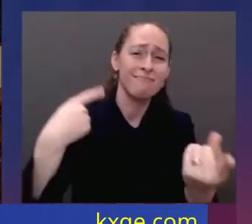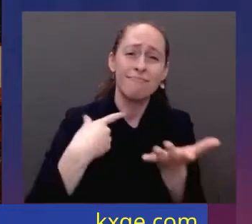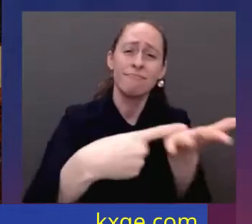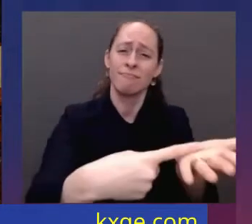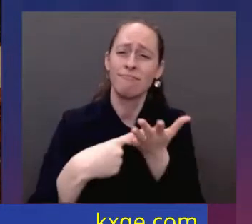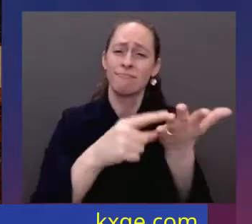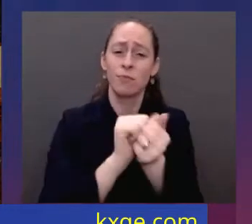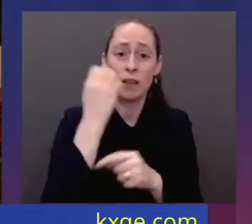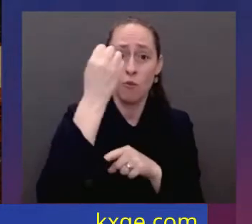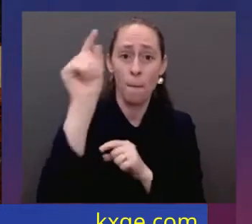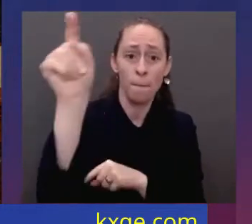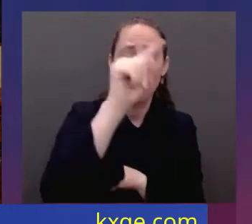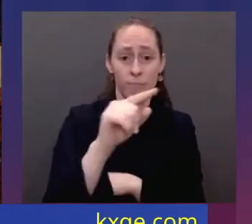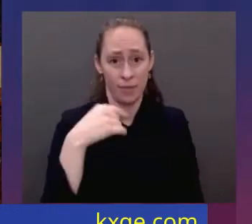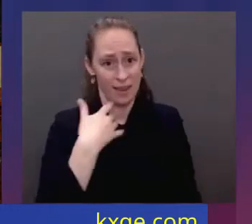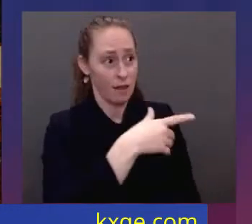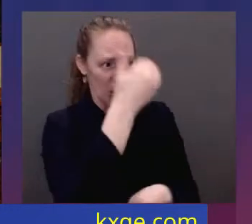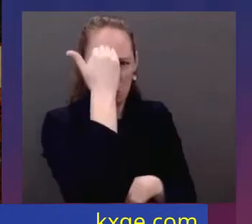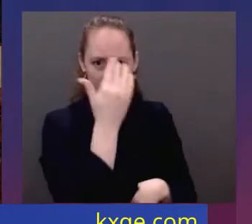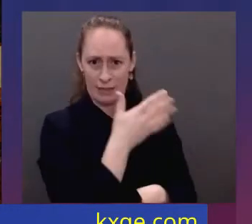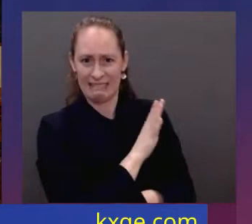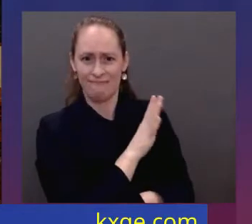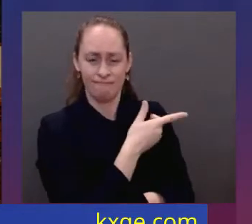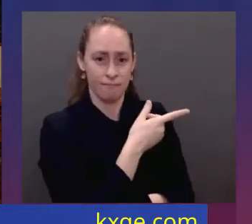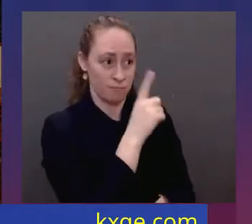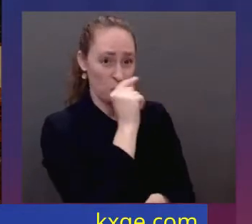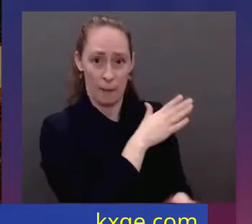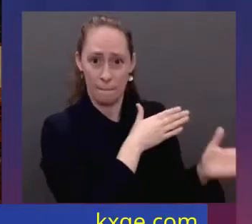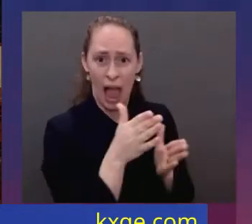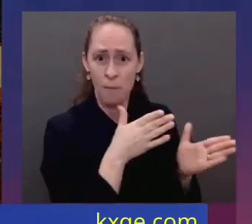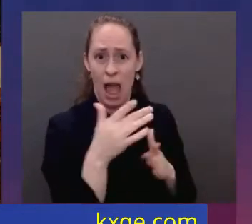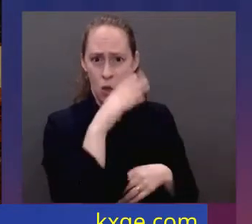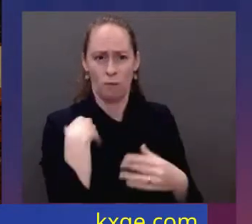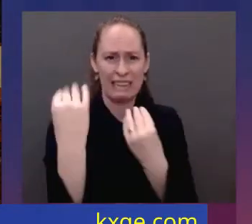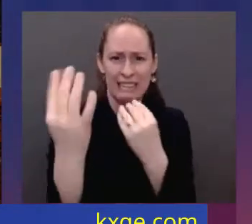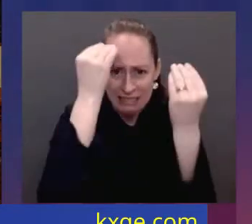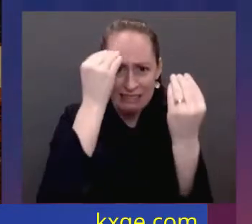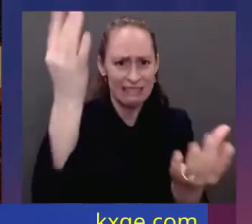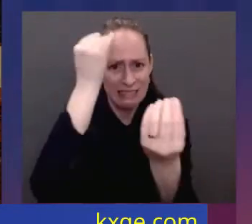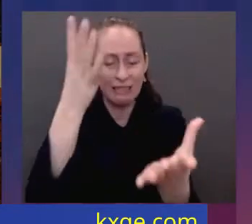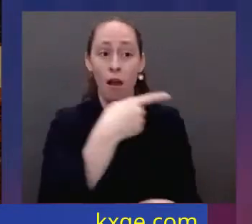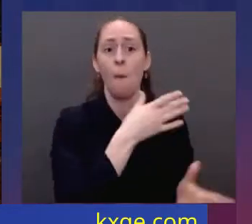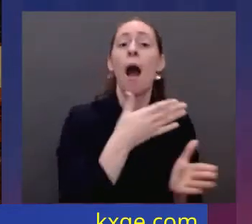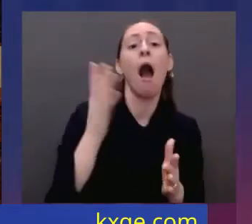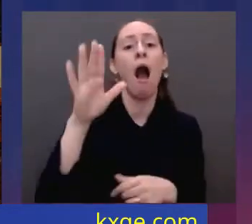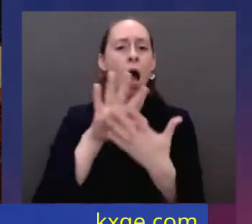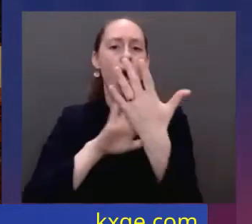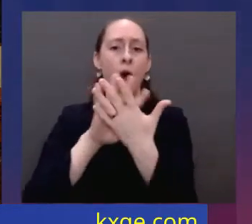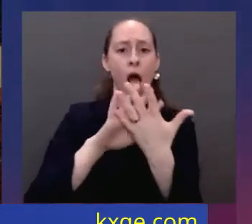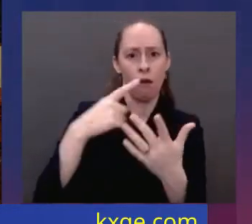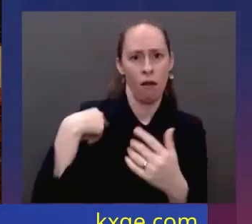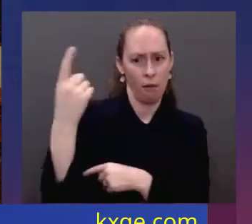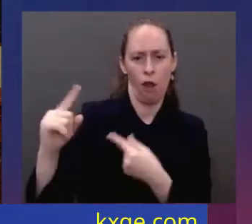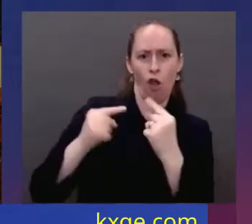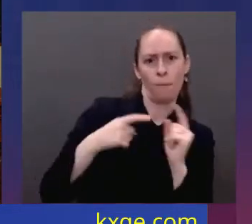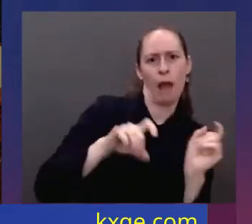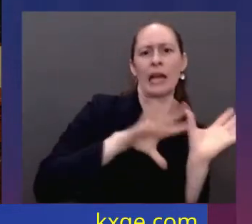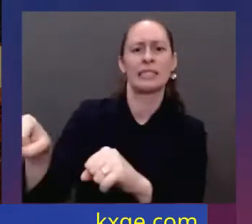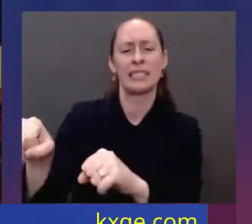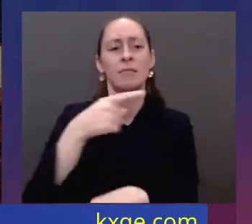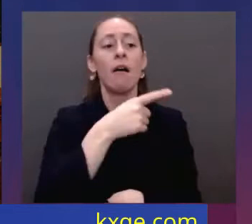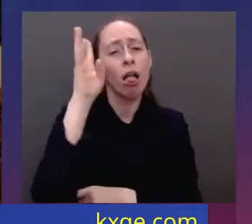precisely how we would try to falsify and justify his aggression. We countered Russia's lies with the truth. And now, now that he's acted,